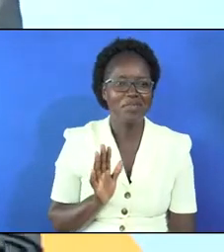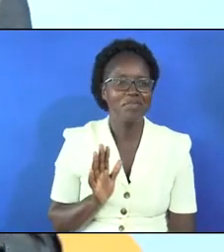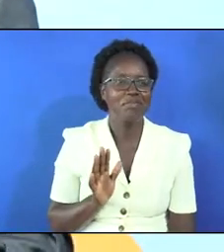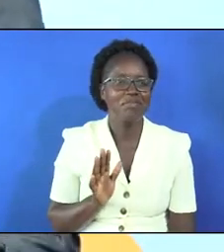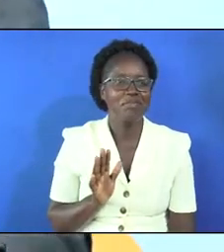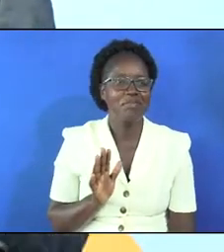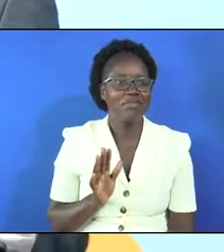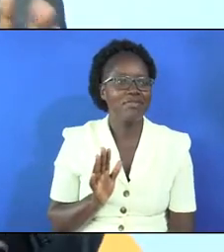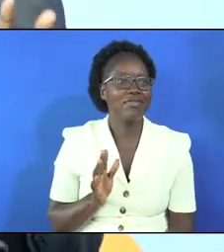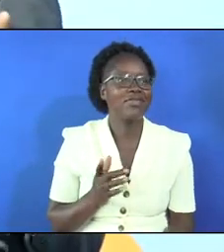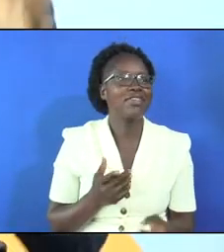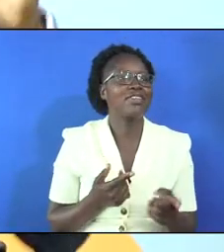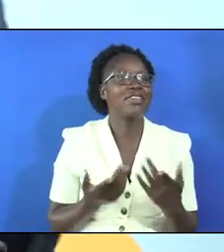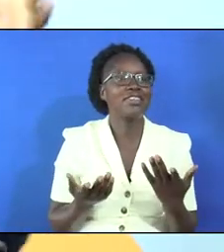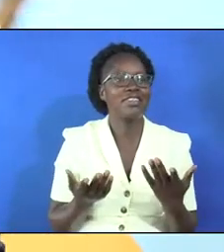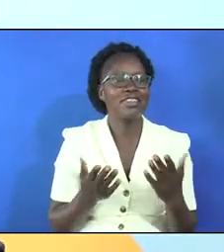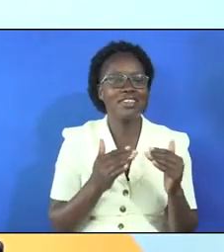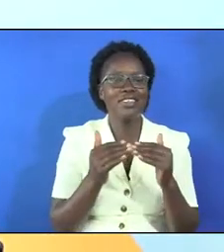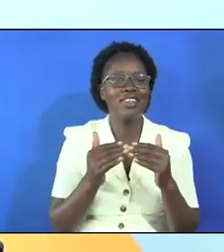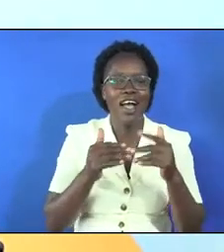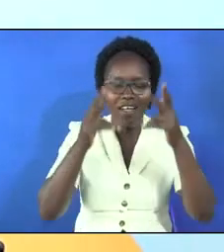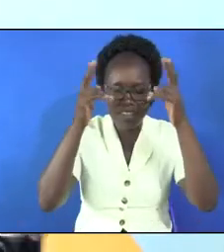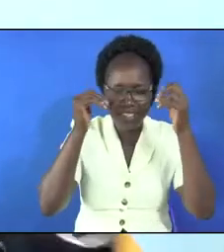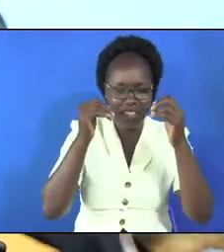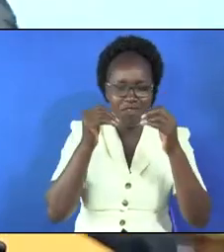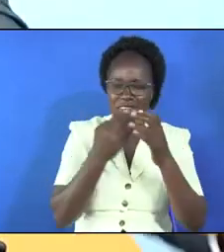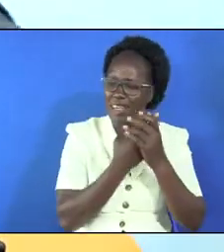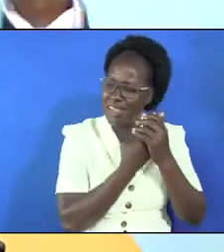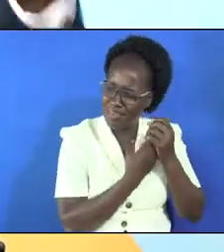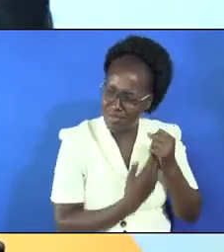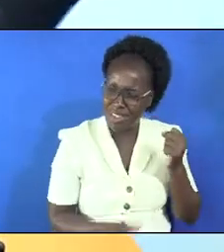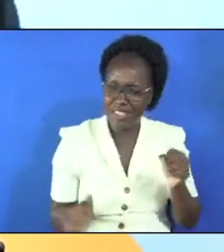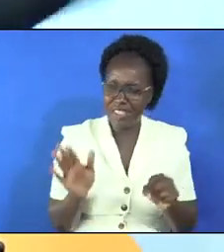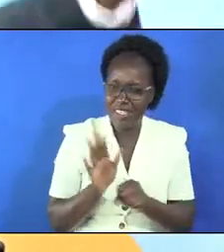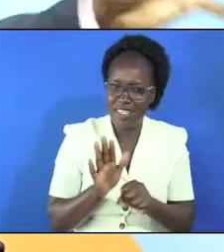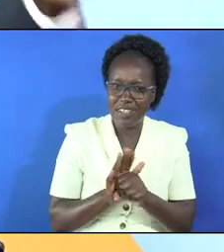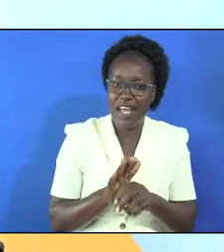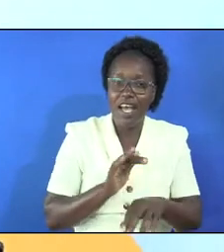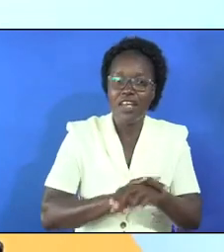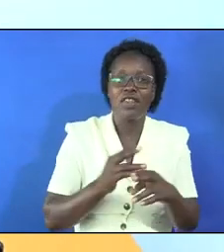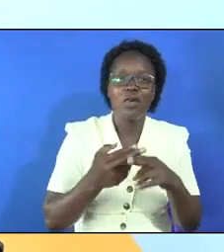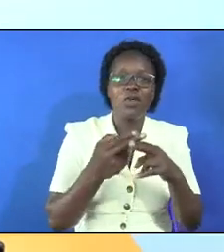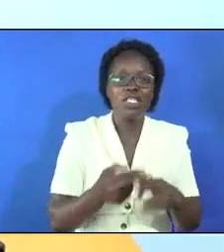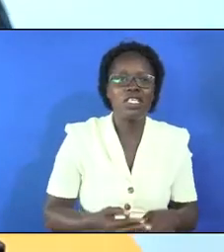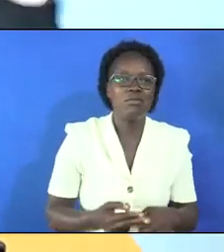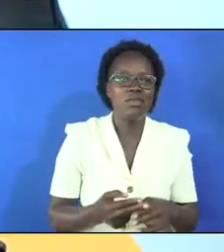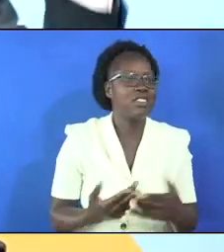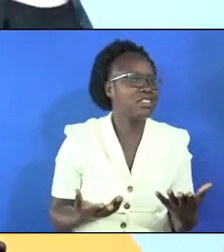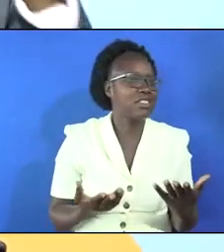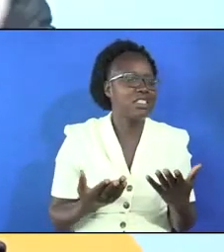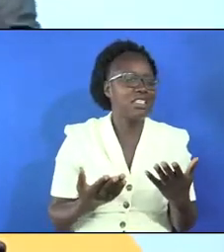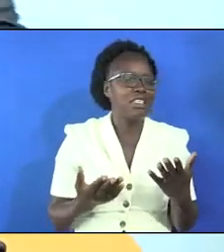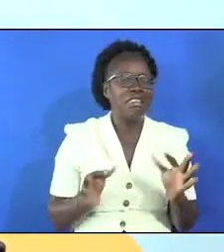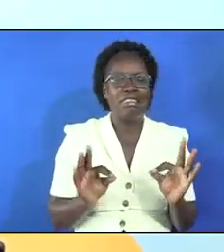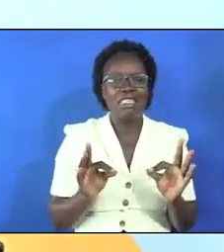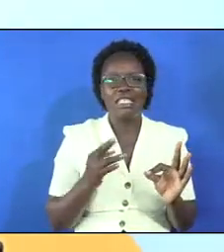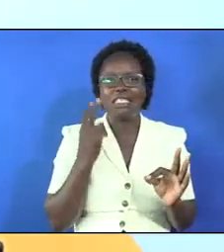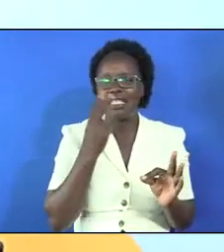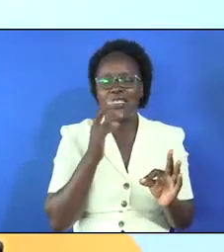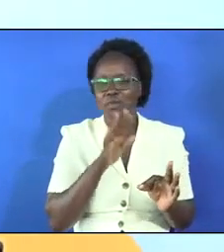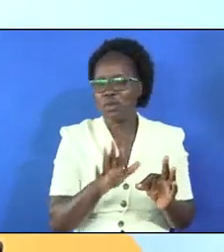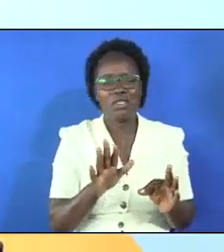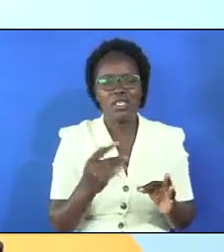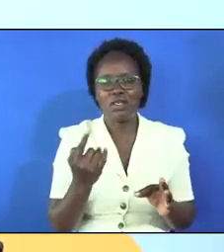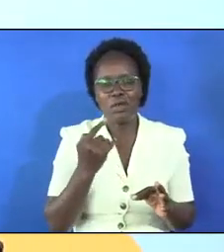that it comes to a point when the devil has frustrated you that those good names are no longer palatable in your lips